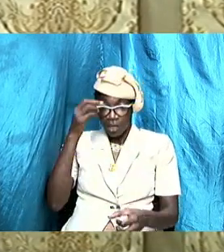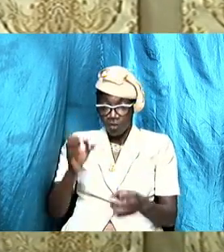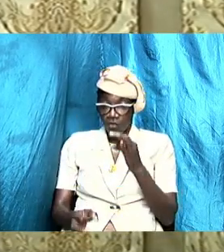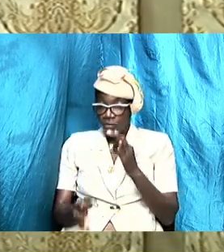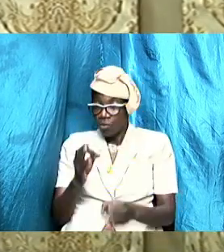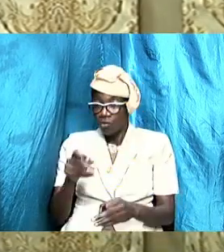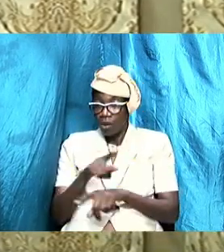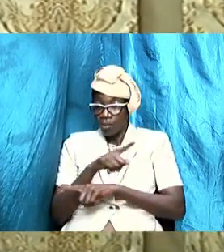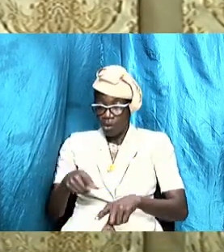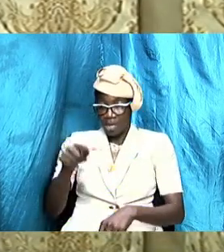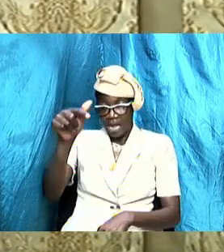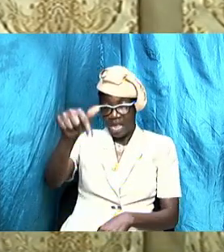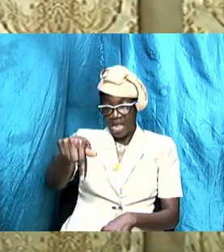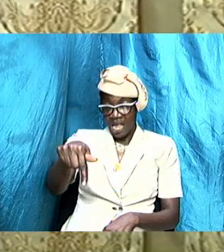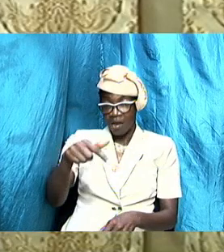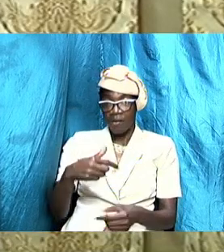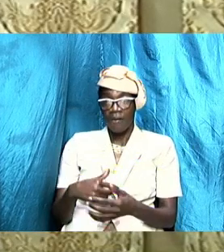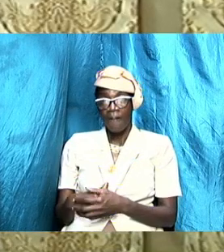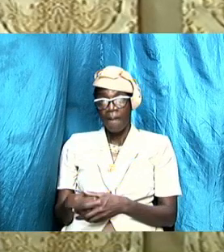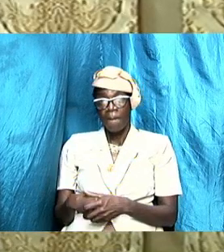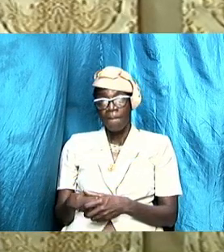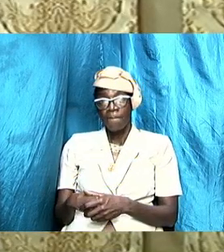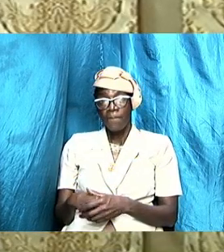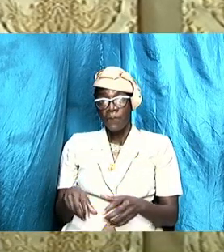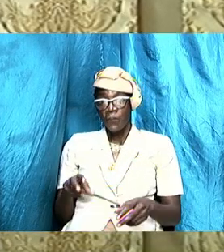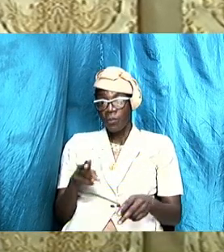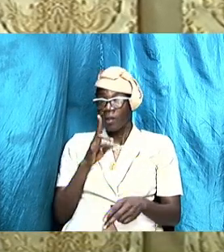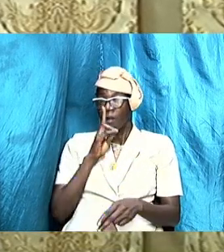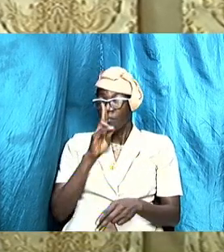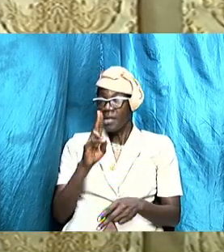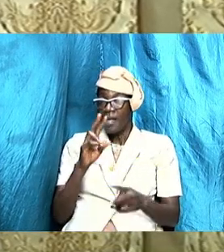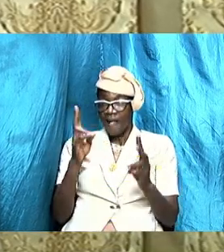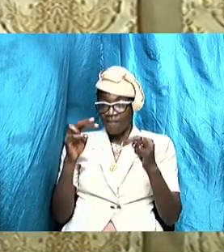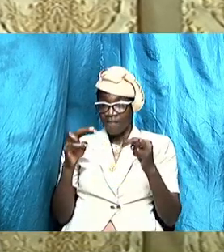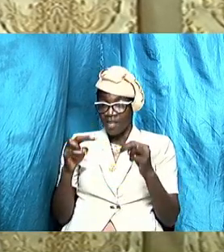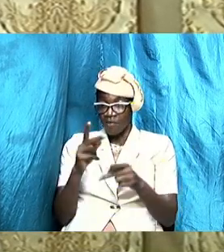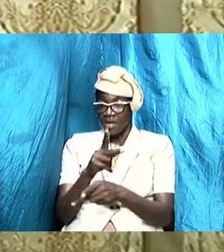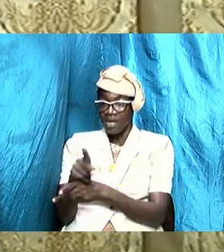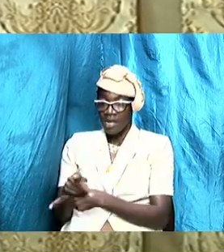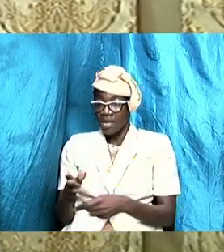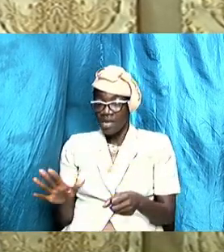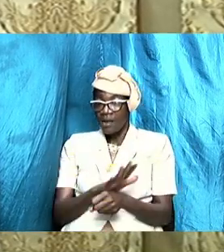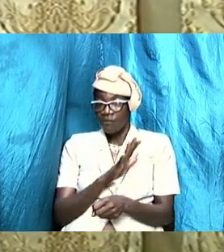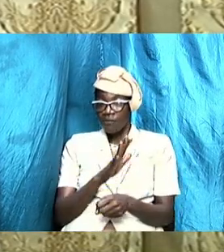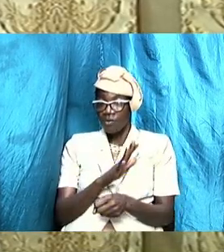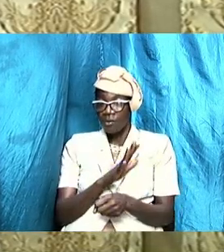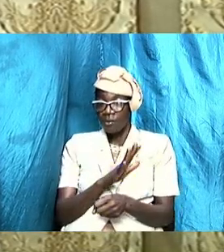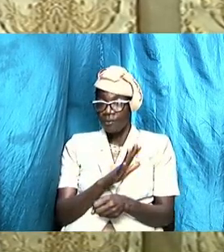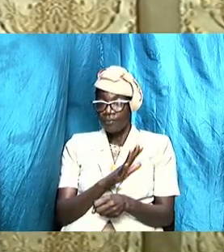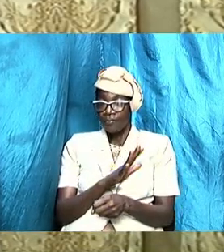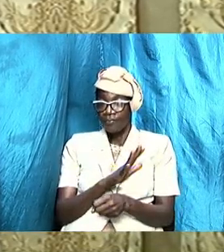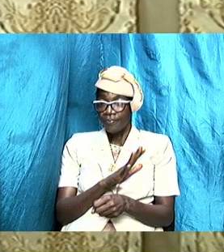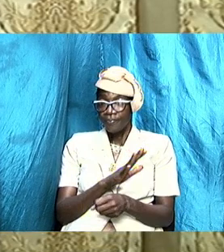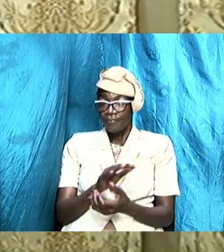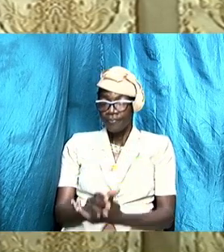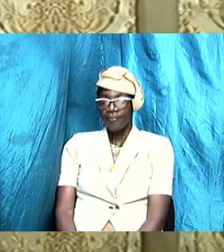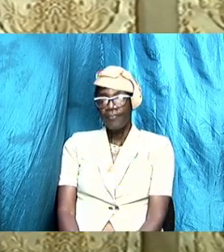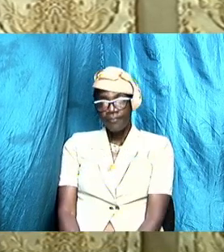right here so be very careful be very careful